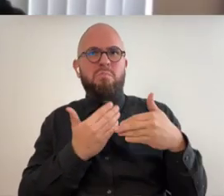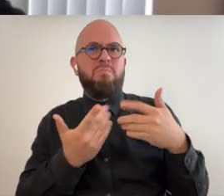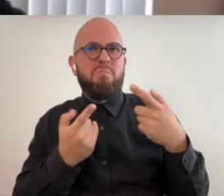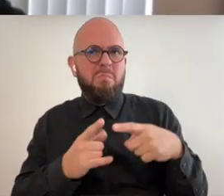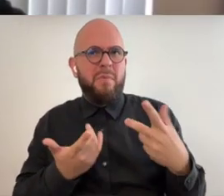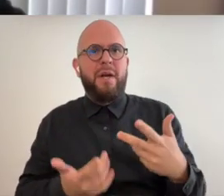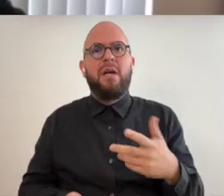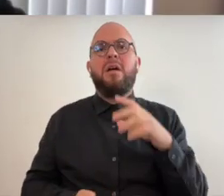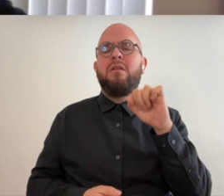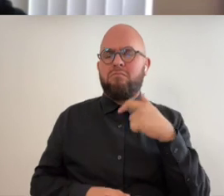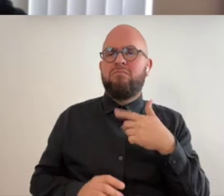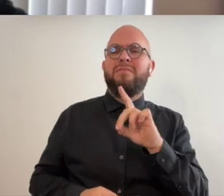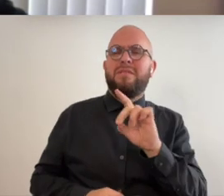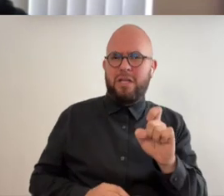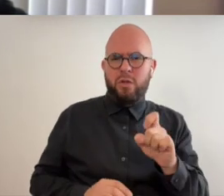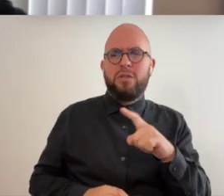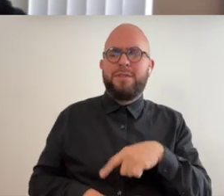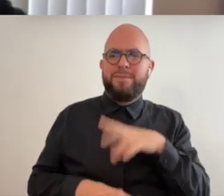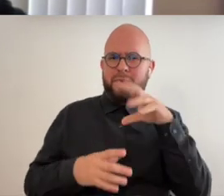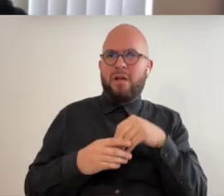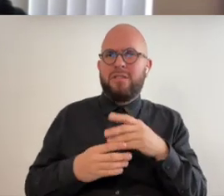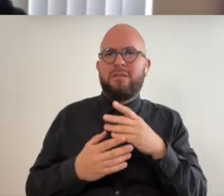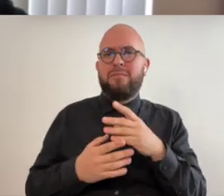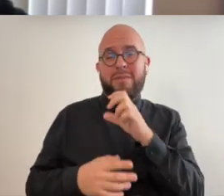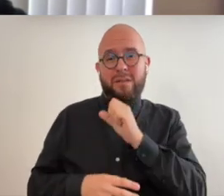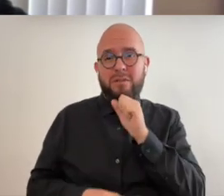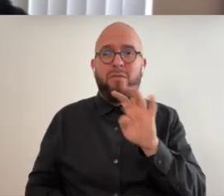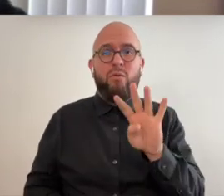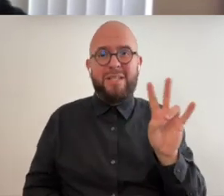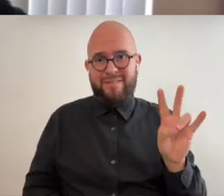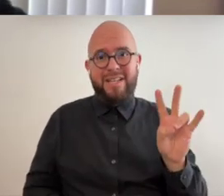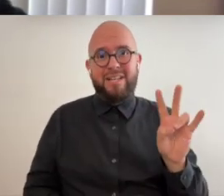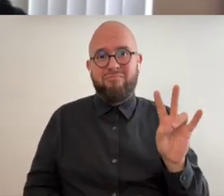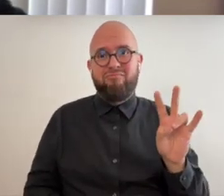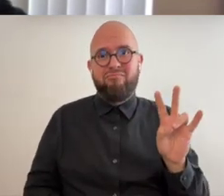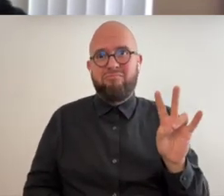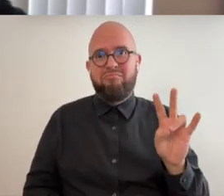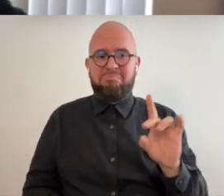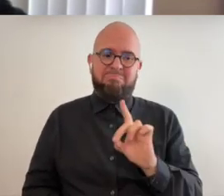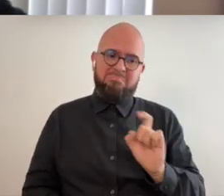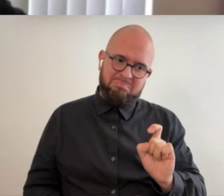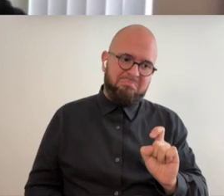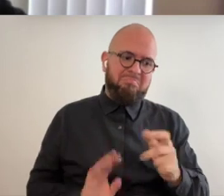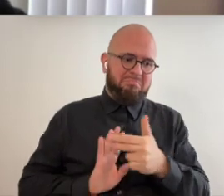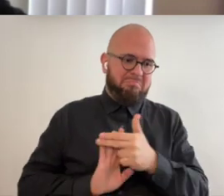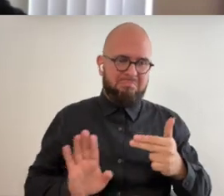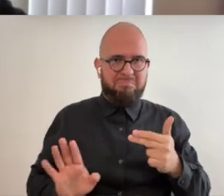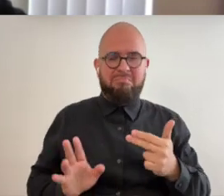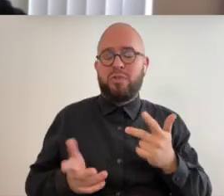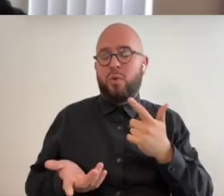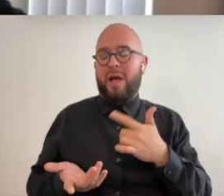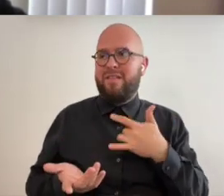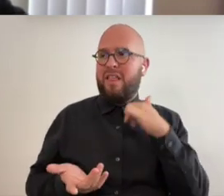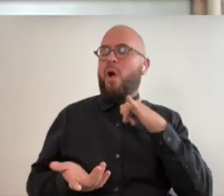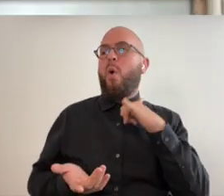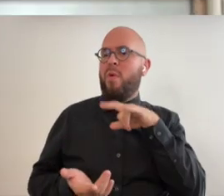the um autism spectrum disorder in at the age of 47. so i found it may have just explained a lot